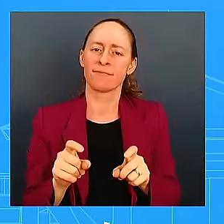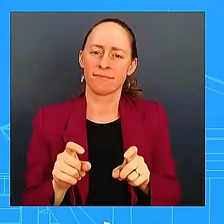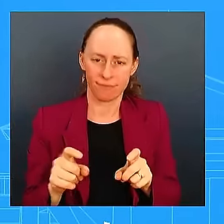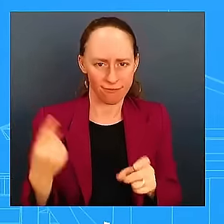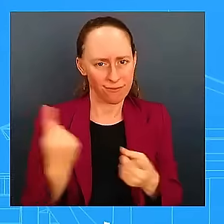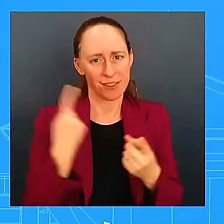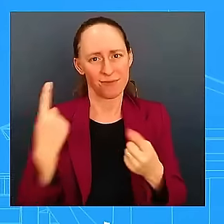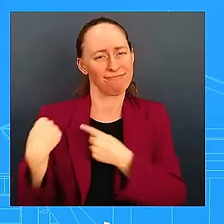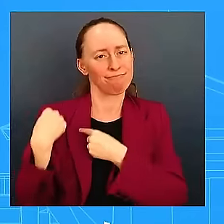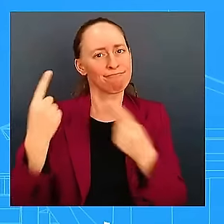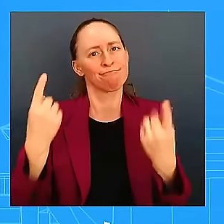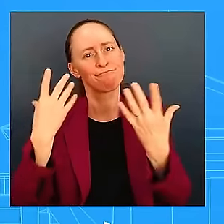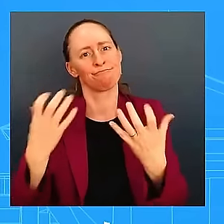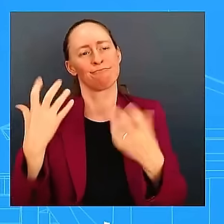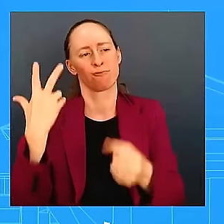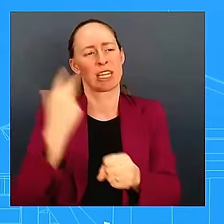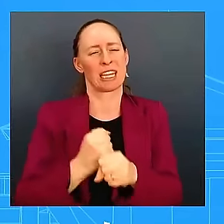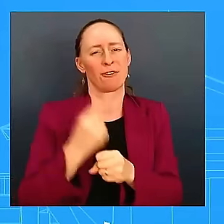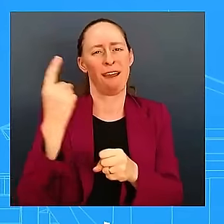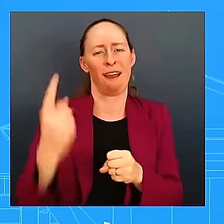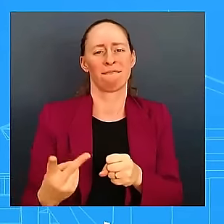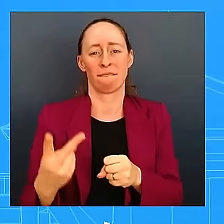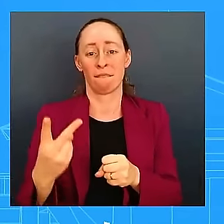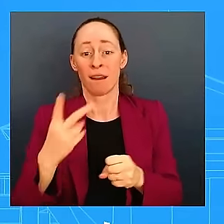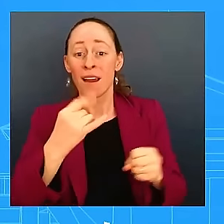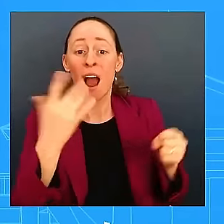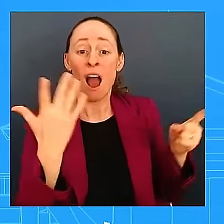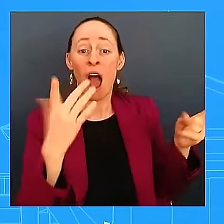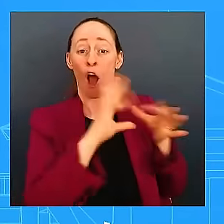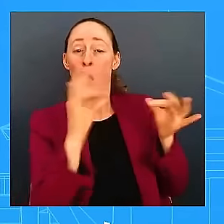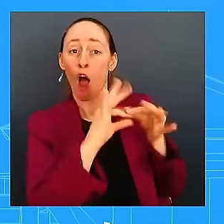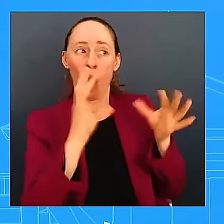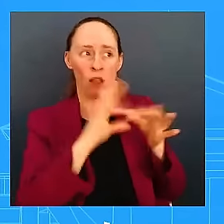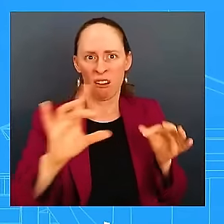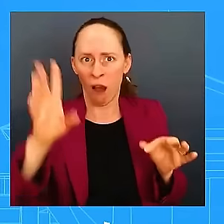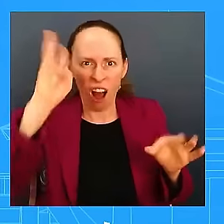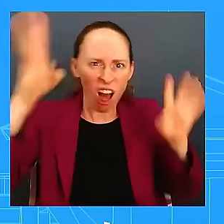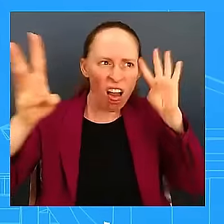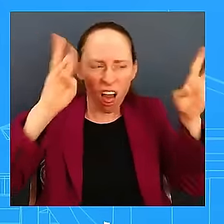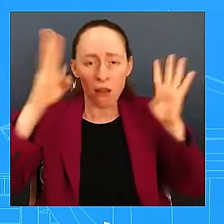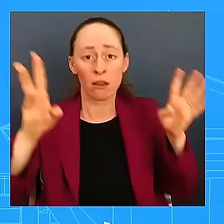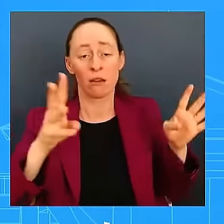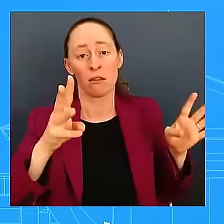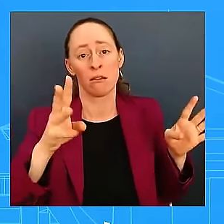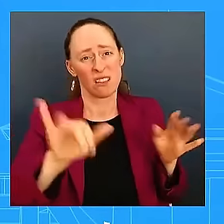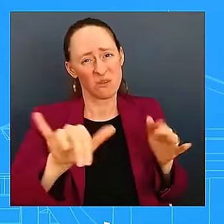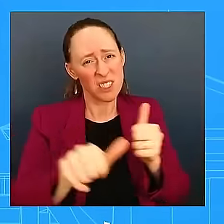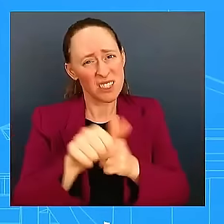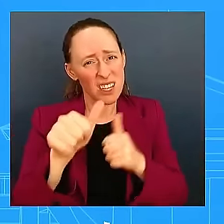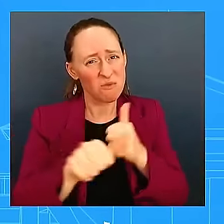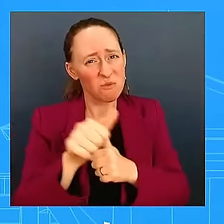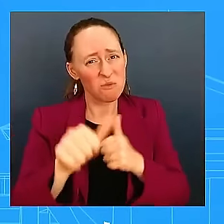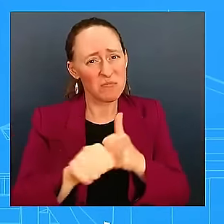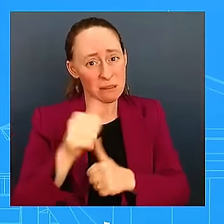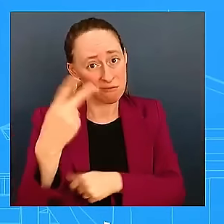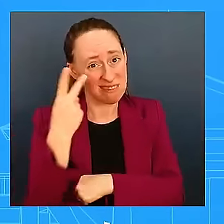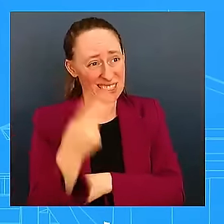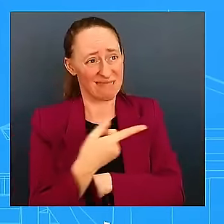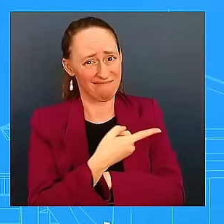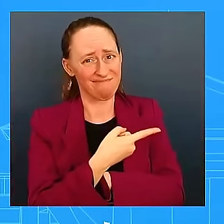are harmful. And we have seen this already, how dangerous this is. How dangerous this is to go after, in this particular